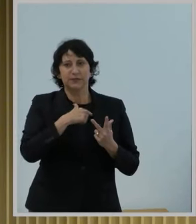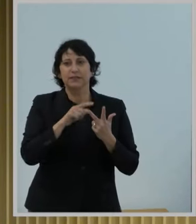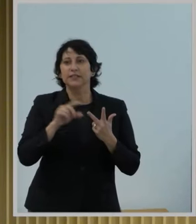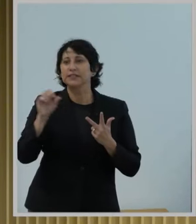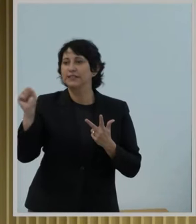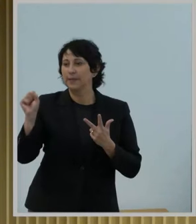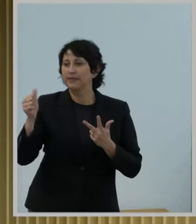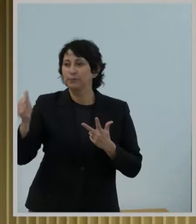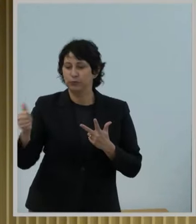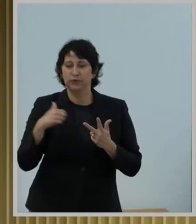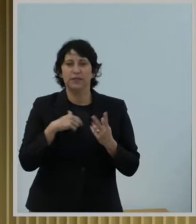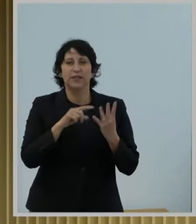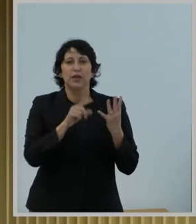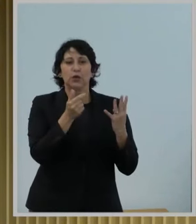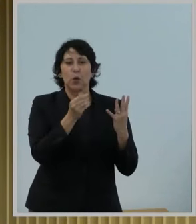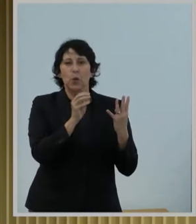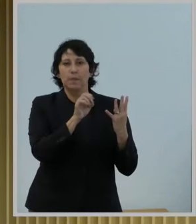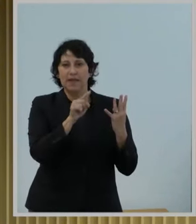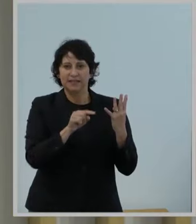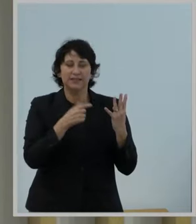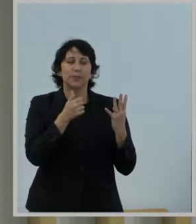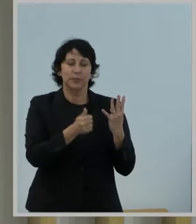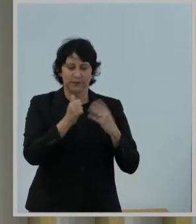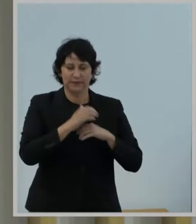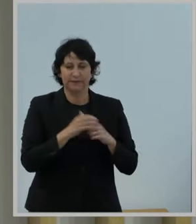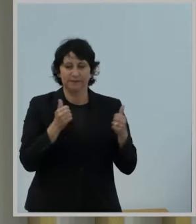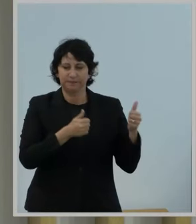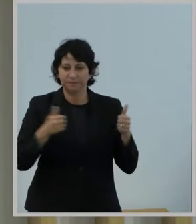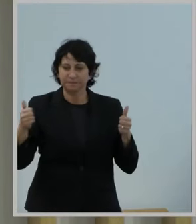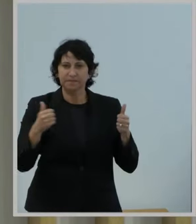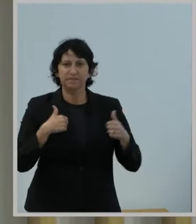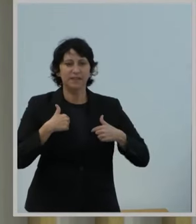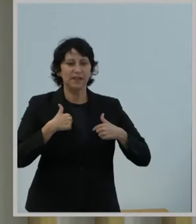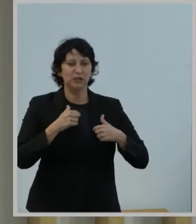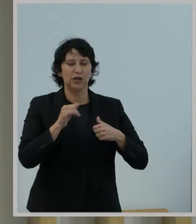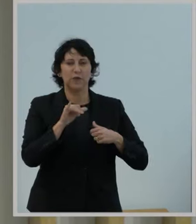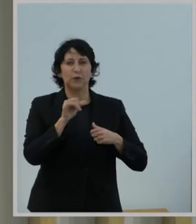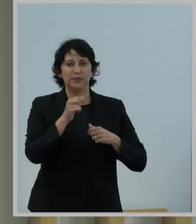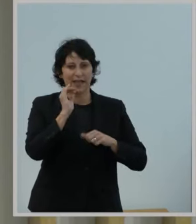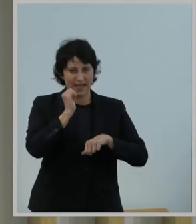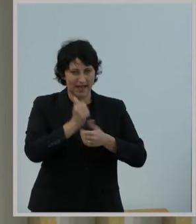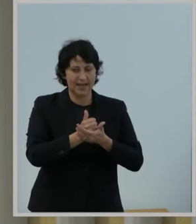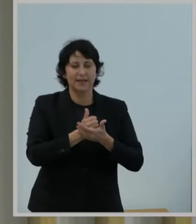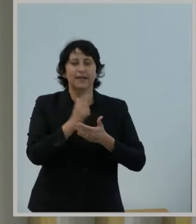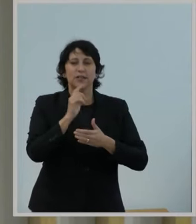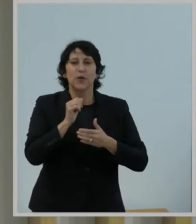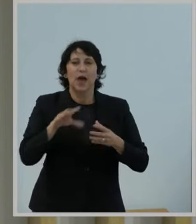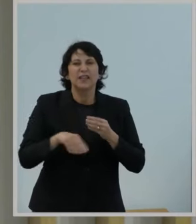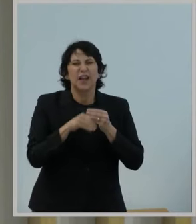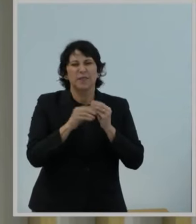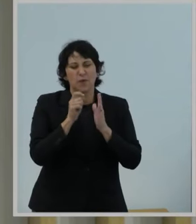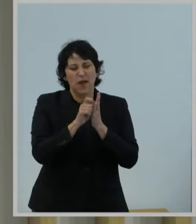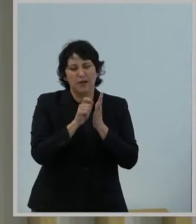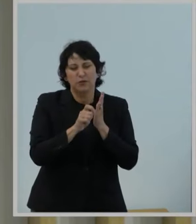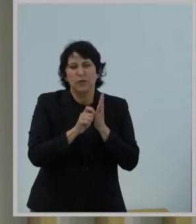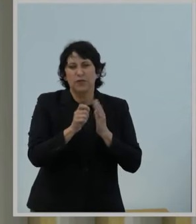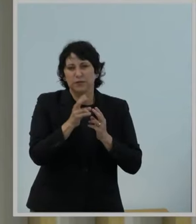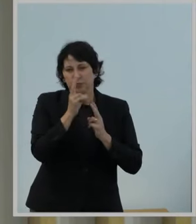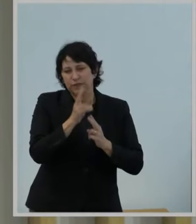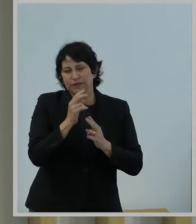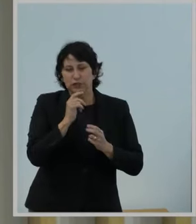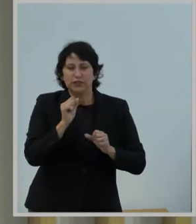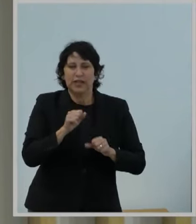Symington. Approved. Commissioner Gomez. Approved. The chair votes aye. The item is adopted with editorial privileges as